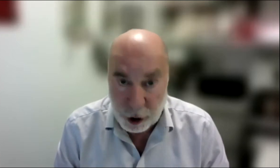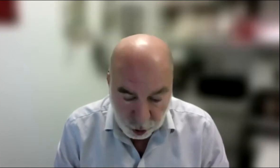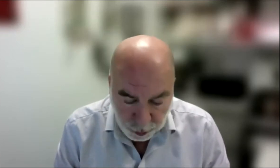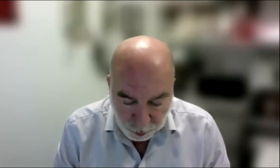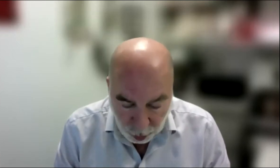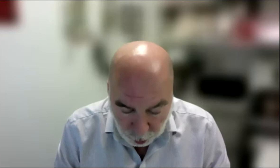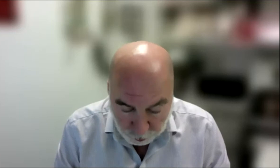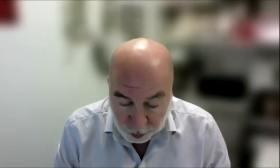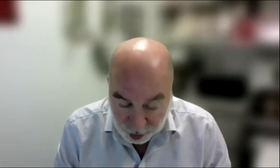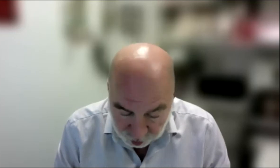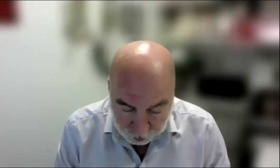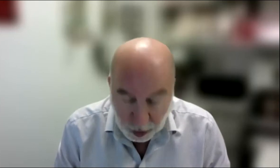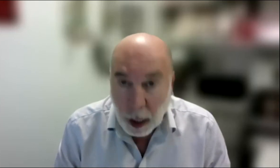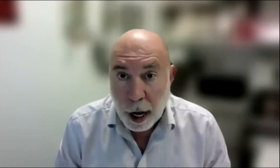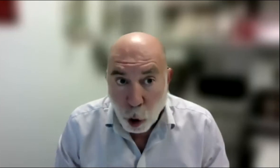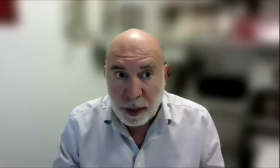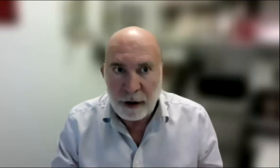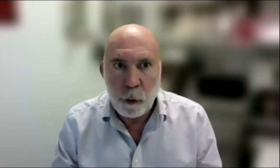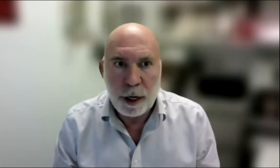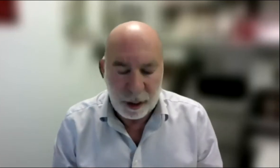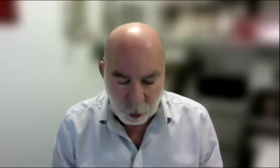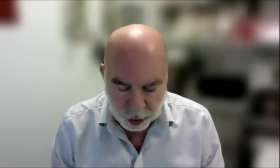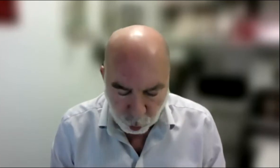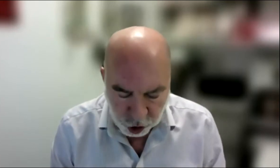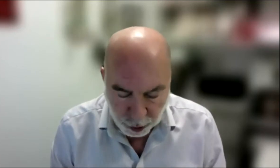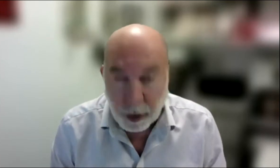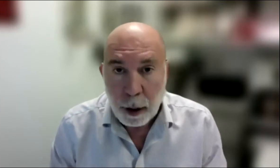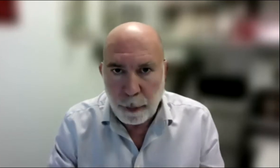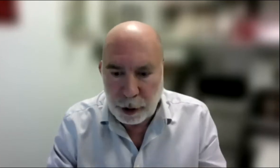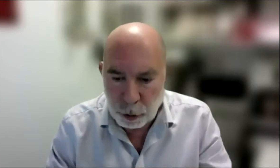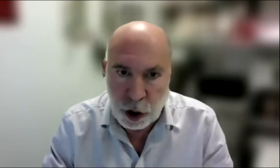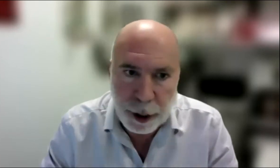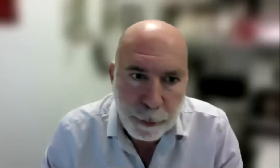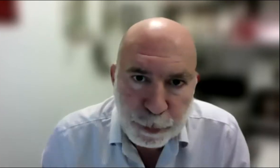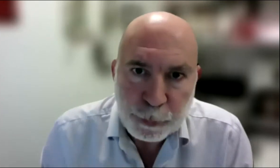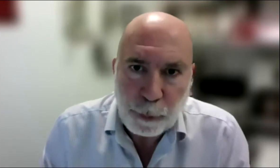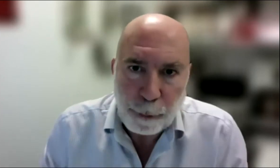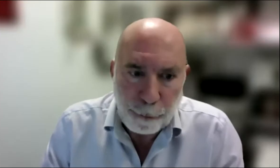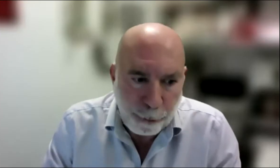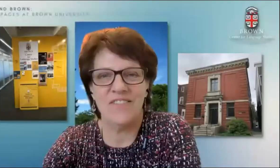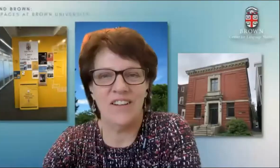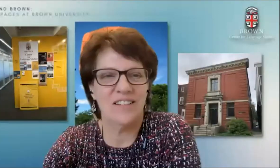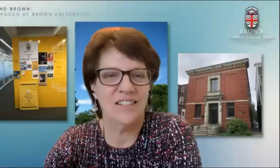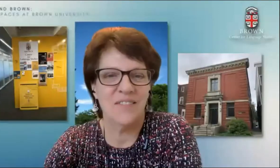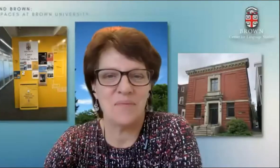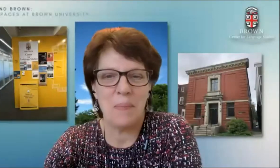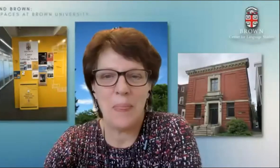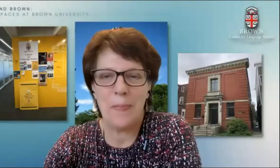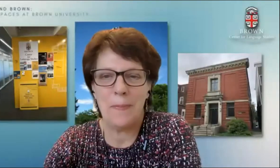education listening. I hope that everyone has a great workshop. Back to you, Jane. Thanks, Stefan.